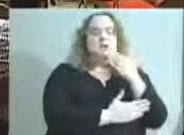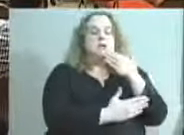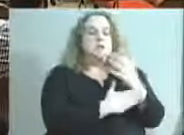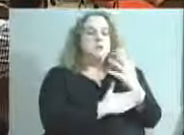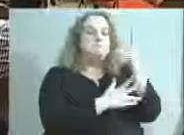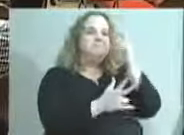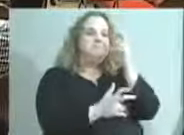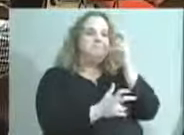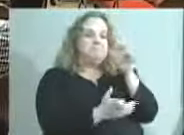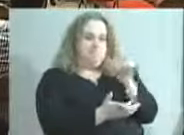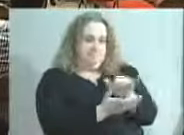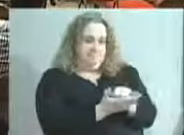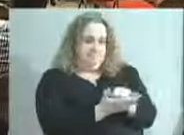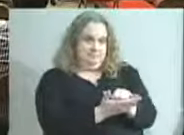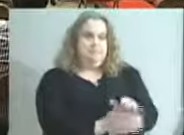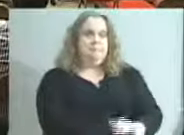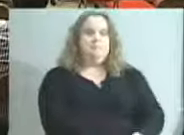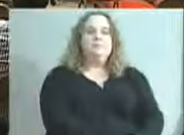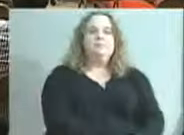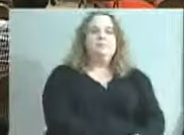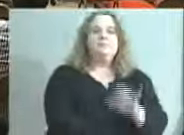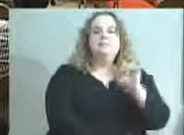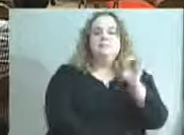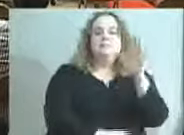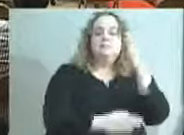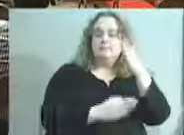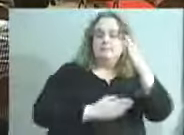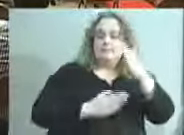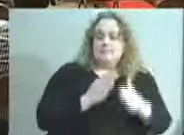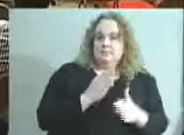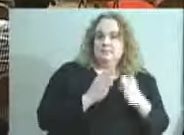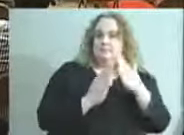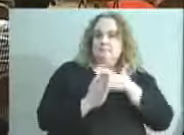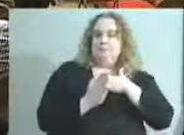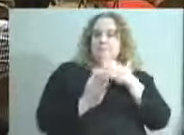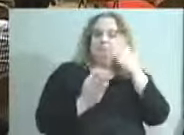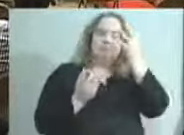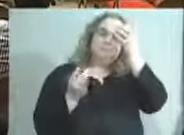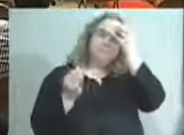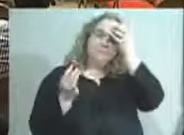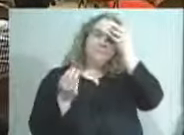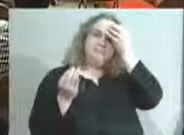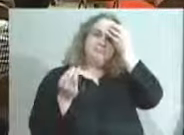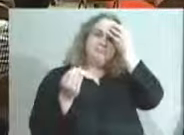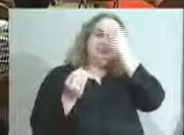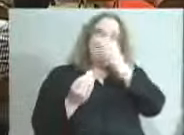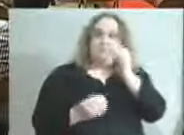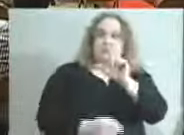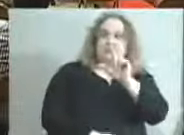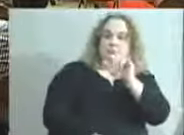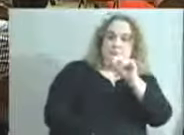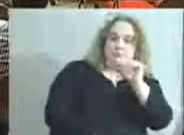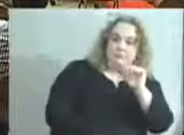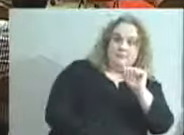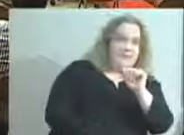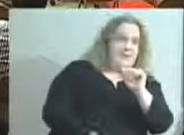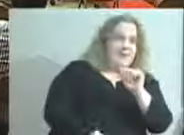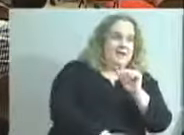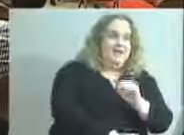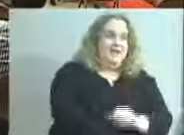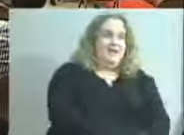So that completes my thoughts, and Linda, would you draw me out, please?